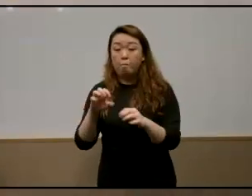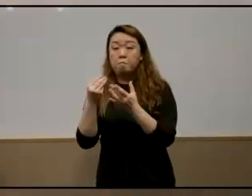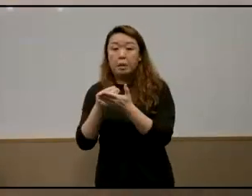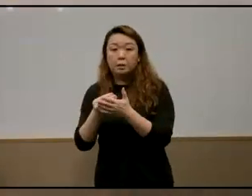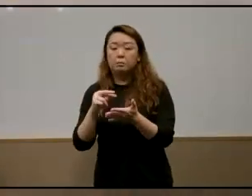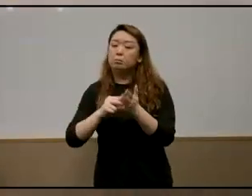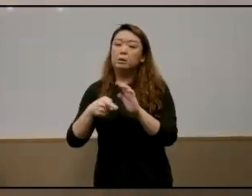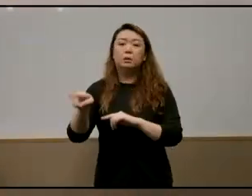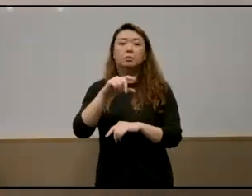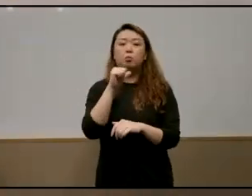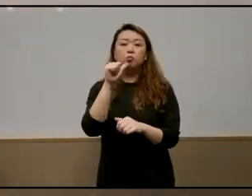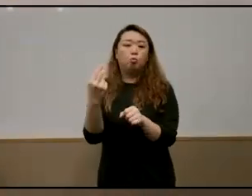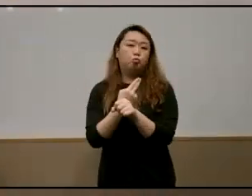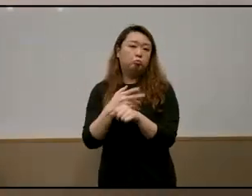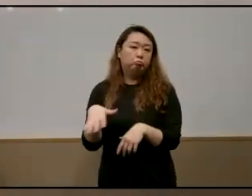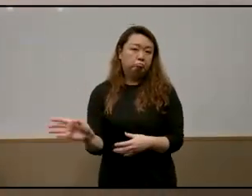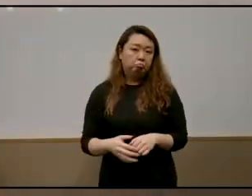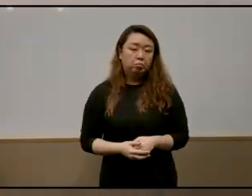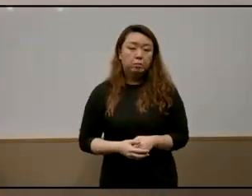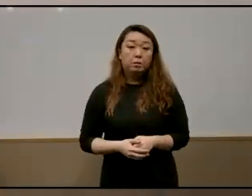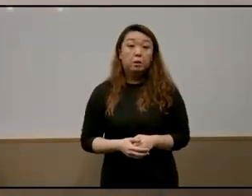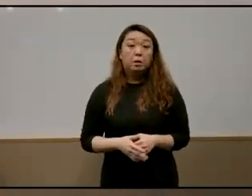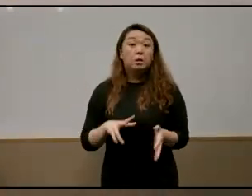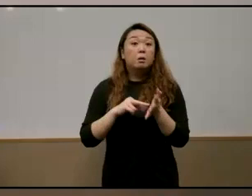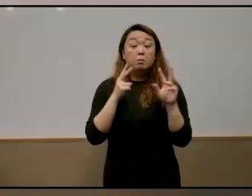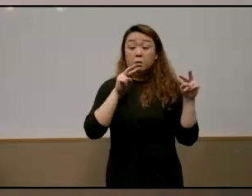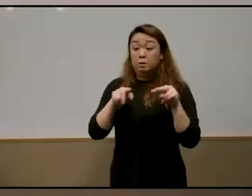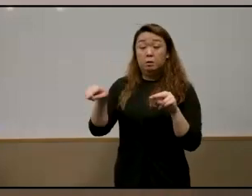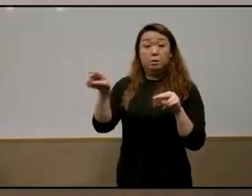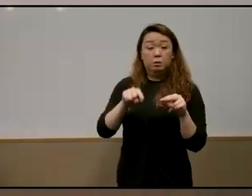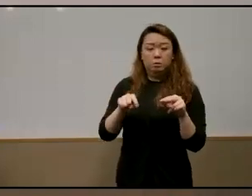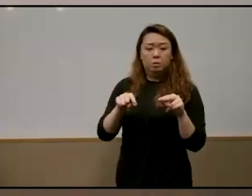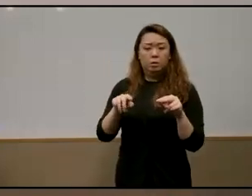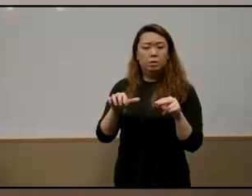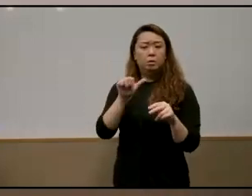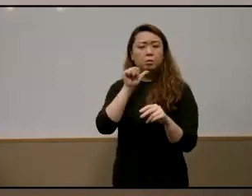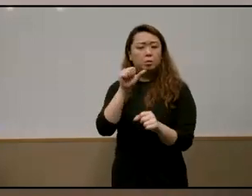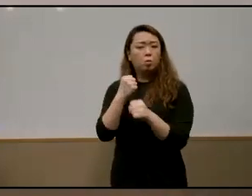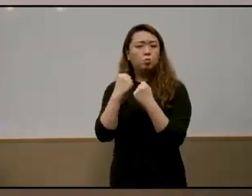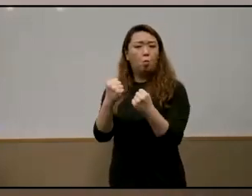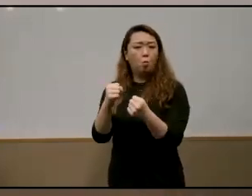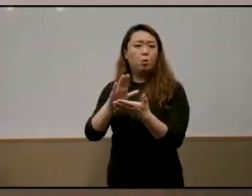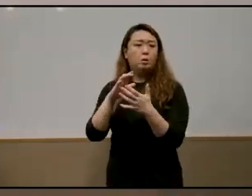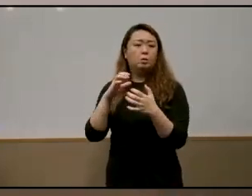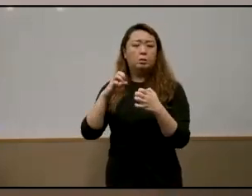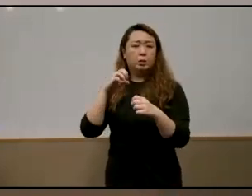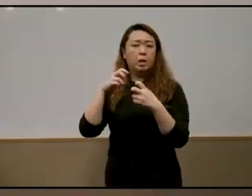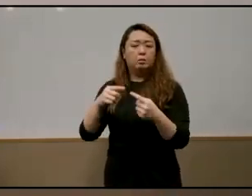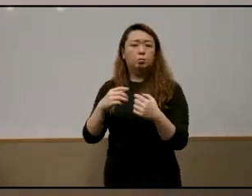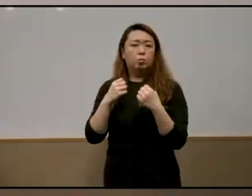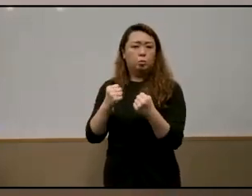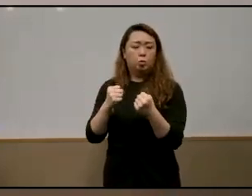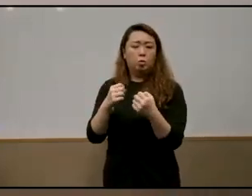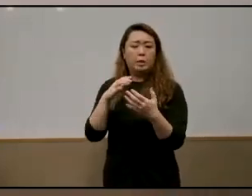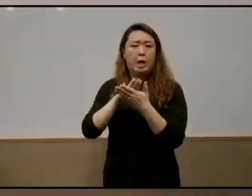this suggests to me that particularly for young people who are less academically inclined the focus on academic grades might cost us their engagement with